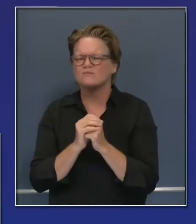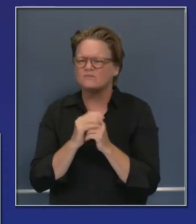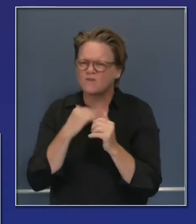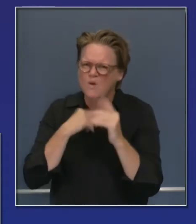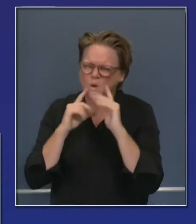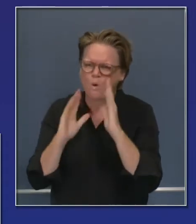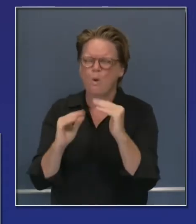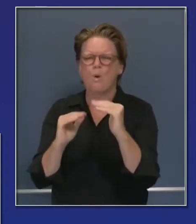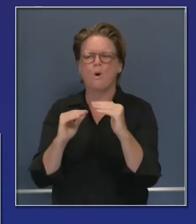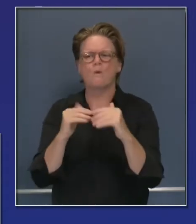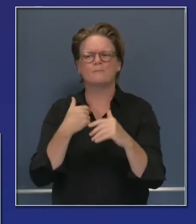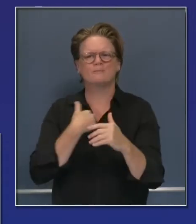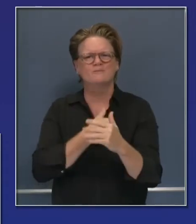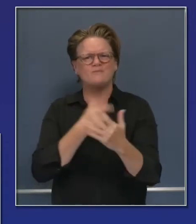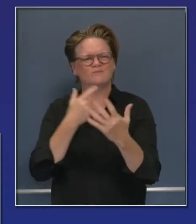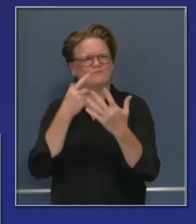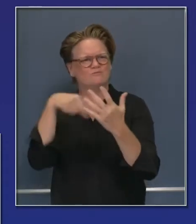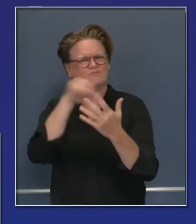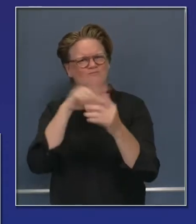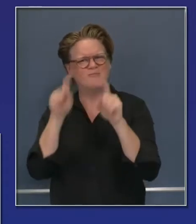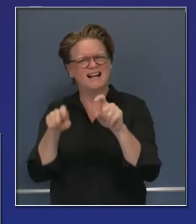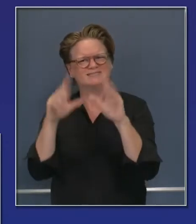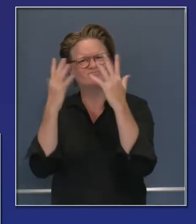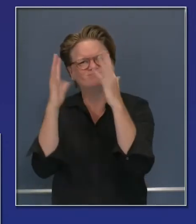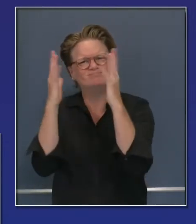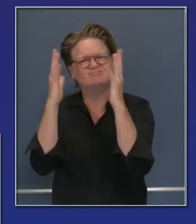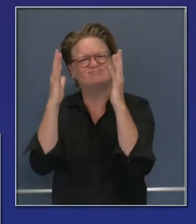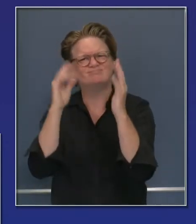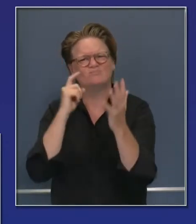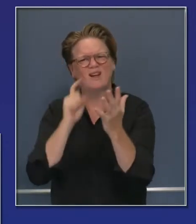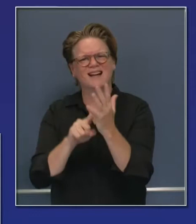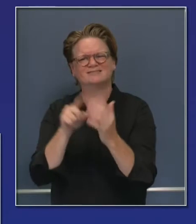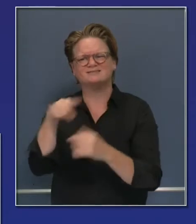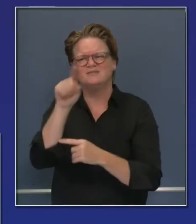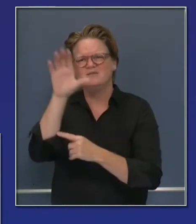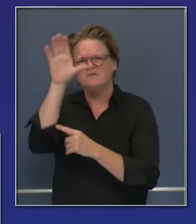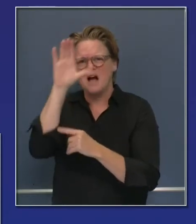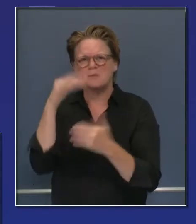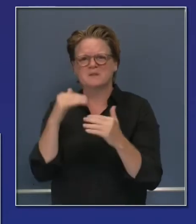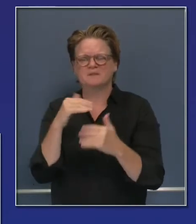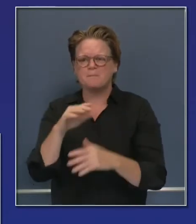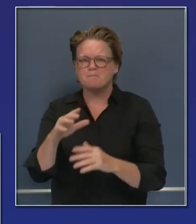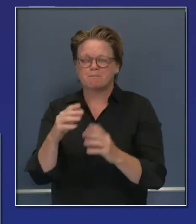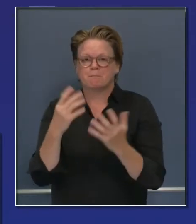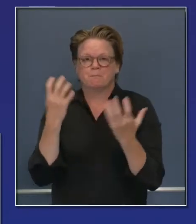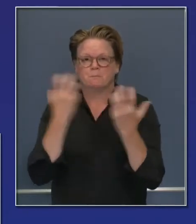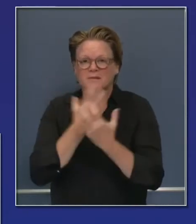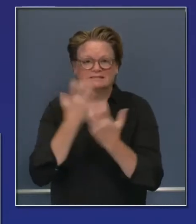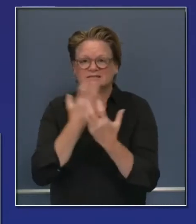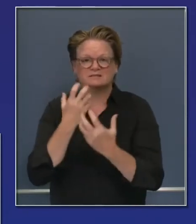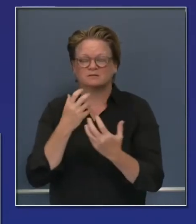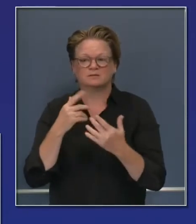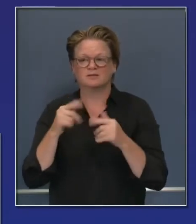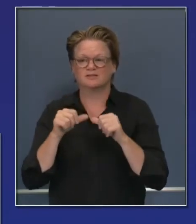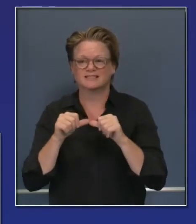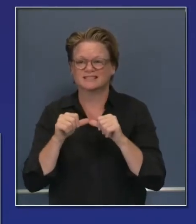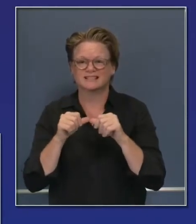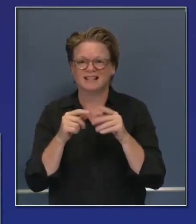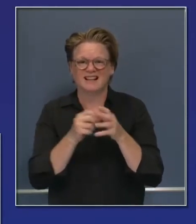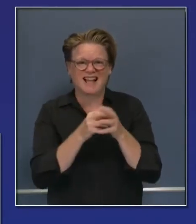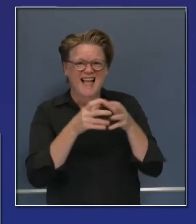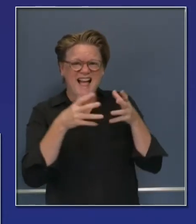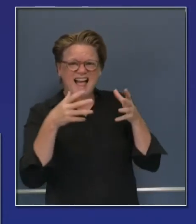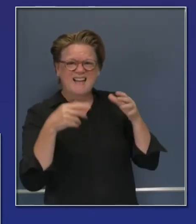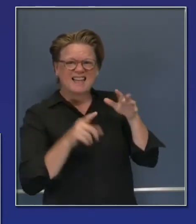for what they were able to produce at this fire. We've been talking a lot about it privately, and I just thought it was important to share that